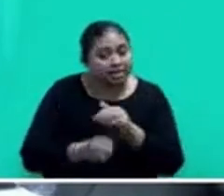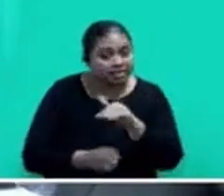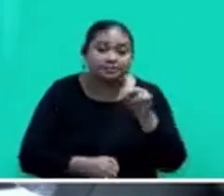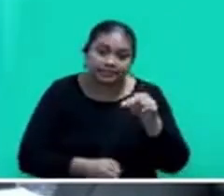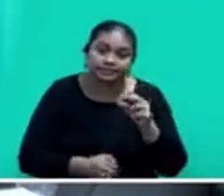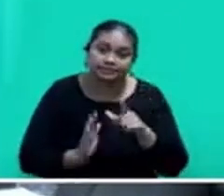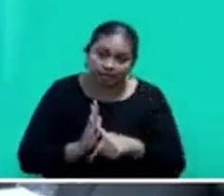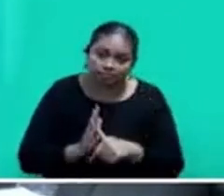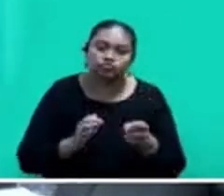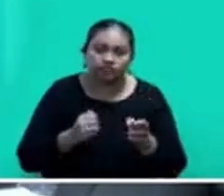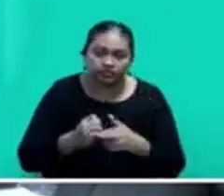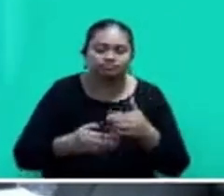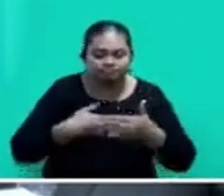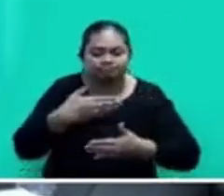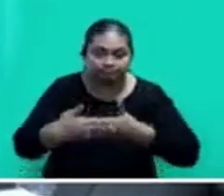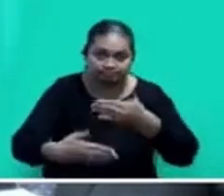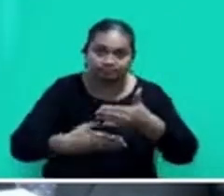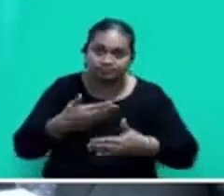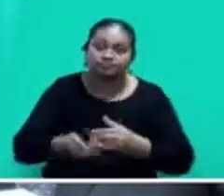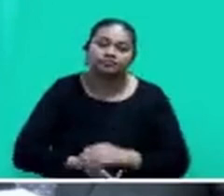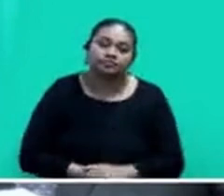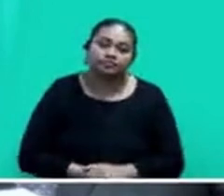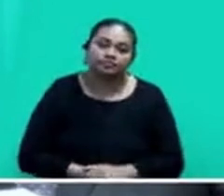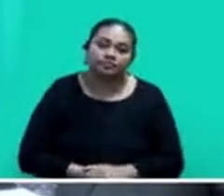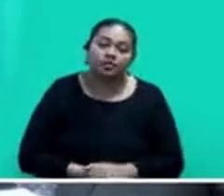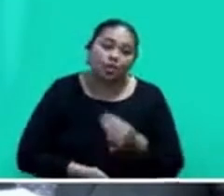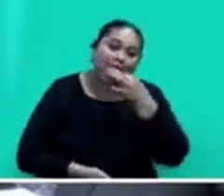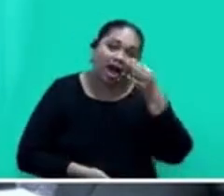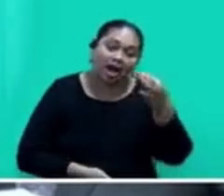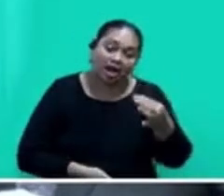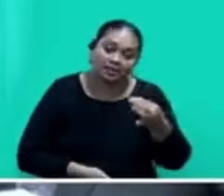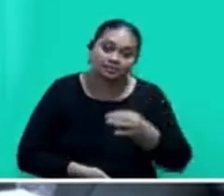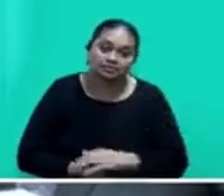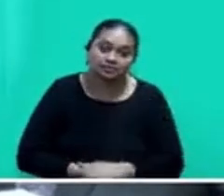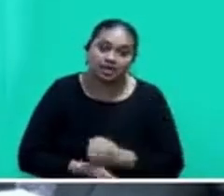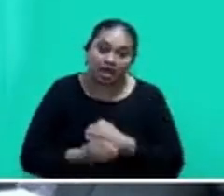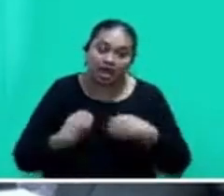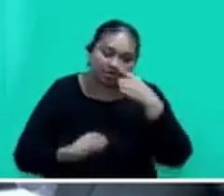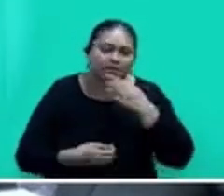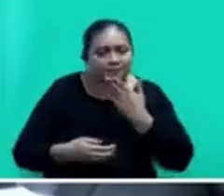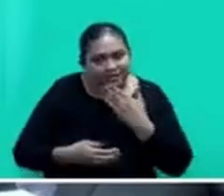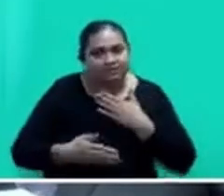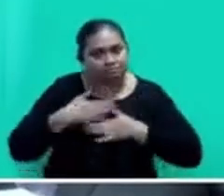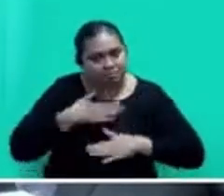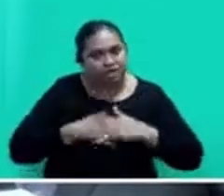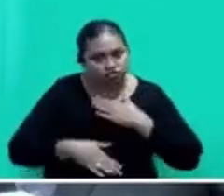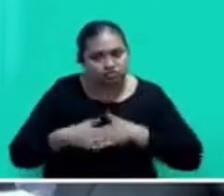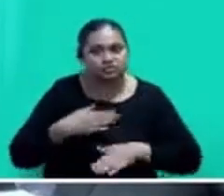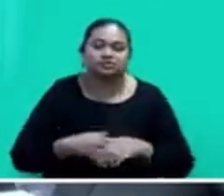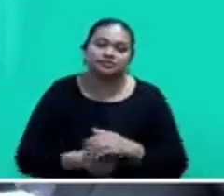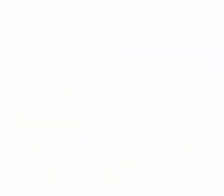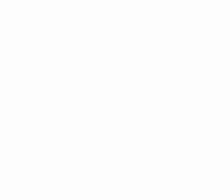time to fix. And for that, we will have to ask our people for patience and